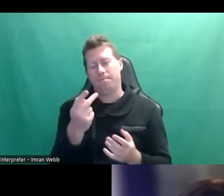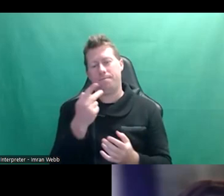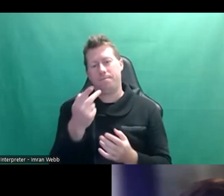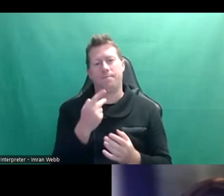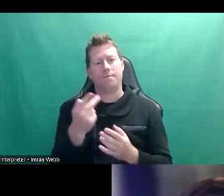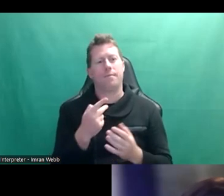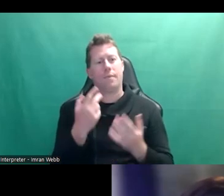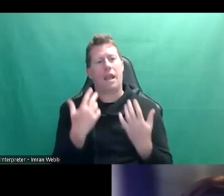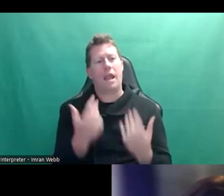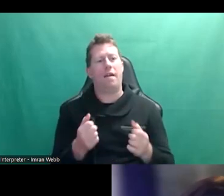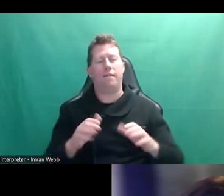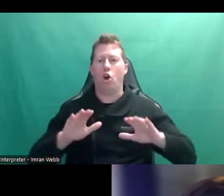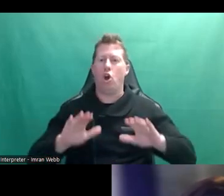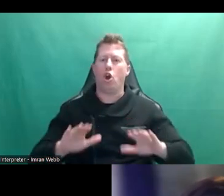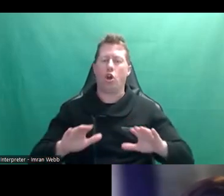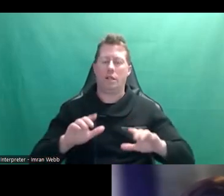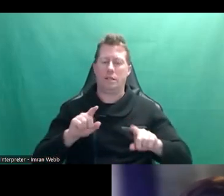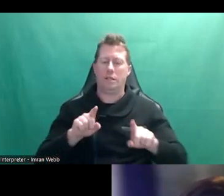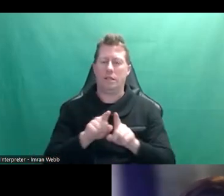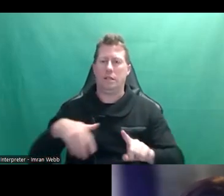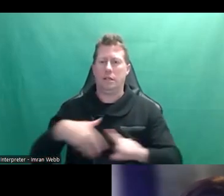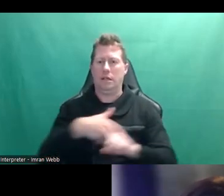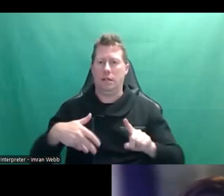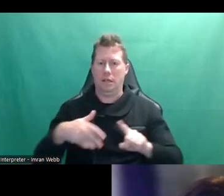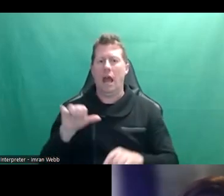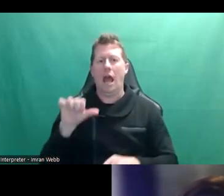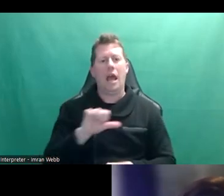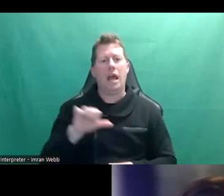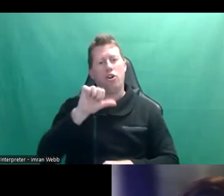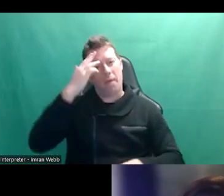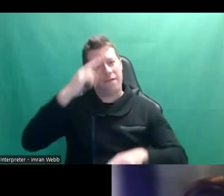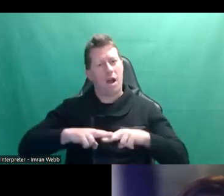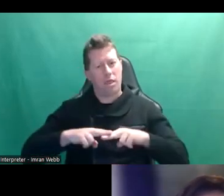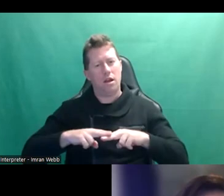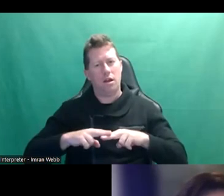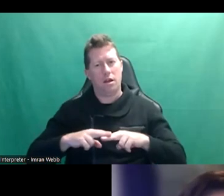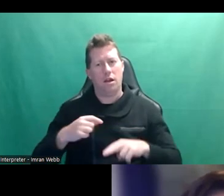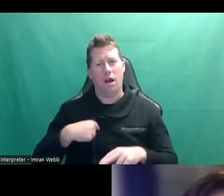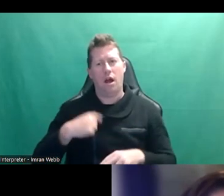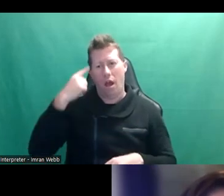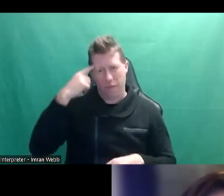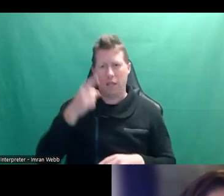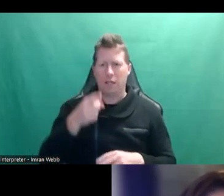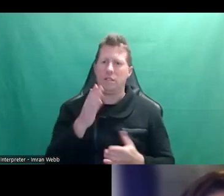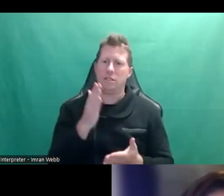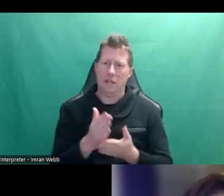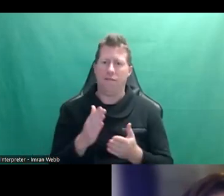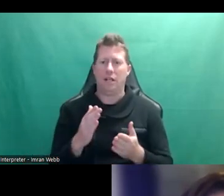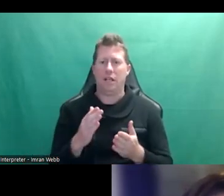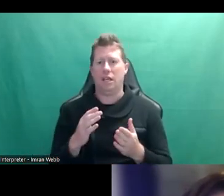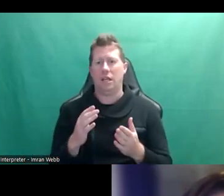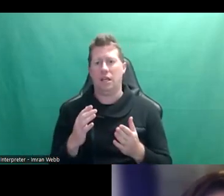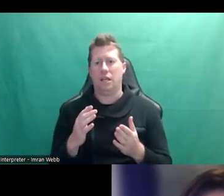share, um, common background is having the Asian parent. Um, and I think it's definitely a, a, a cultural